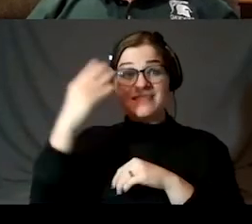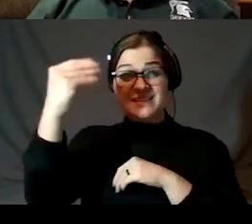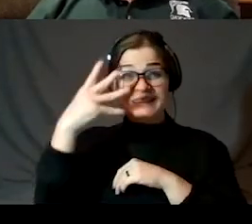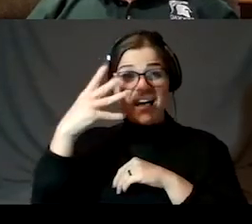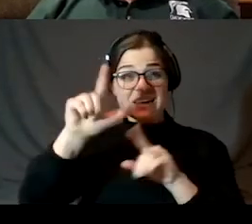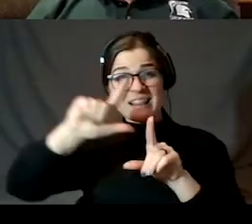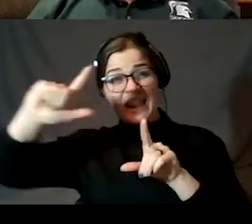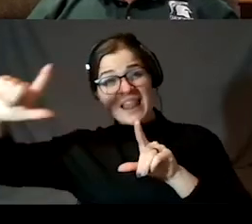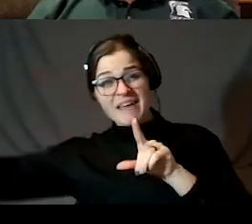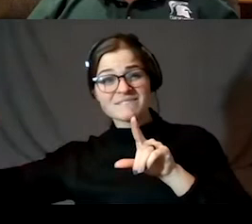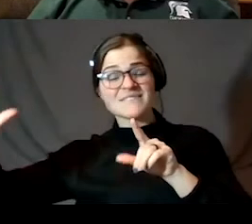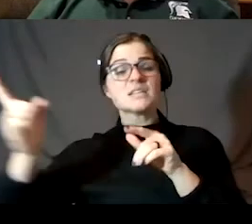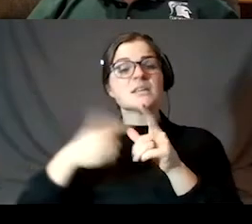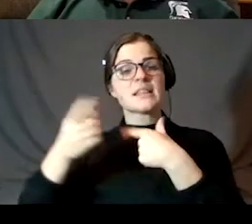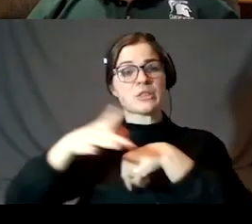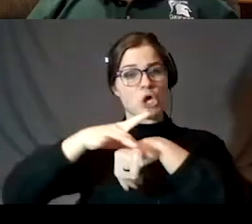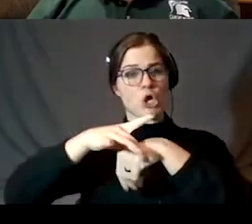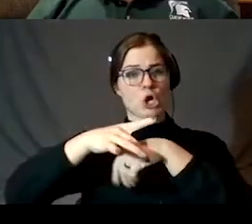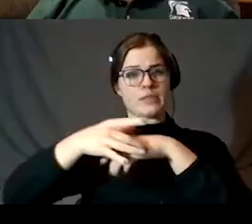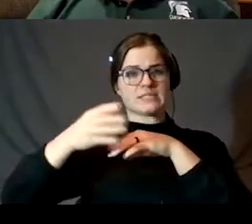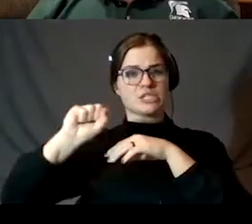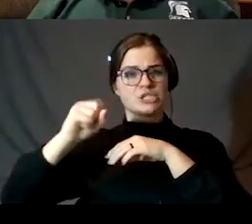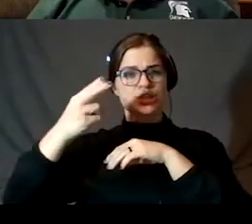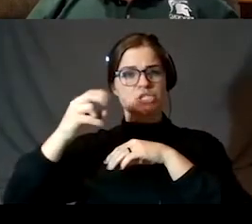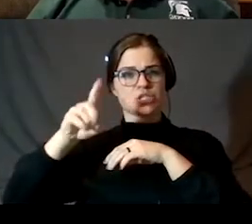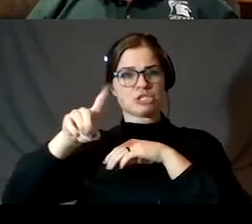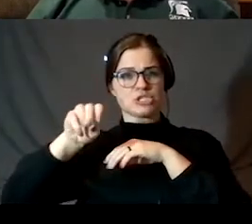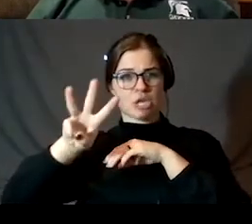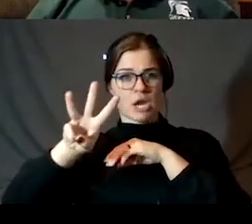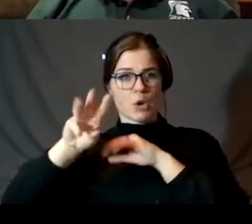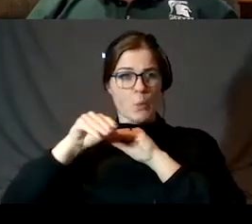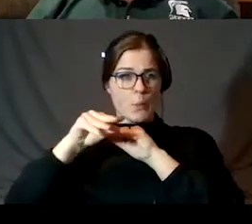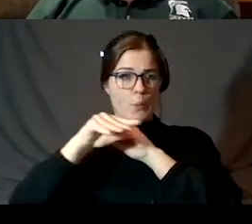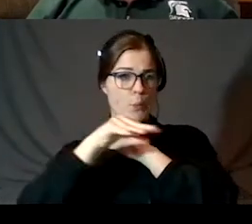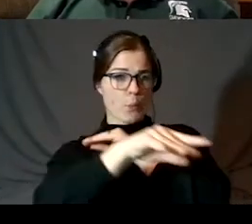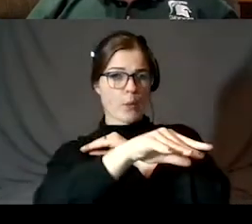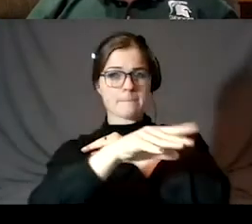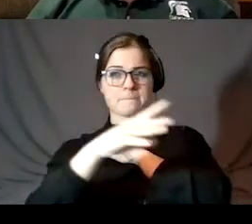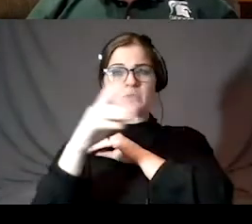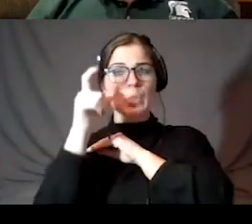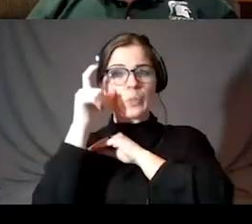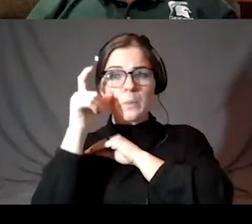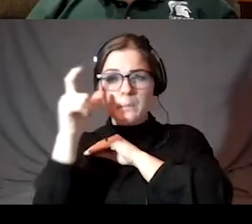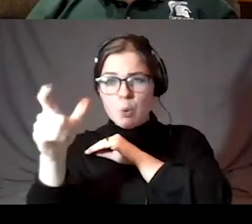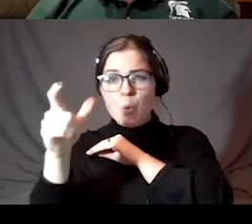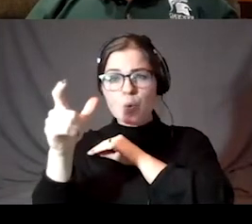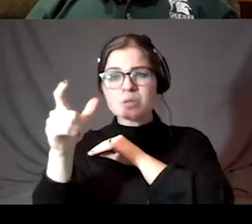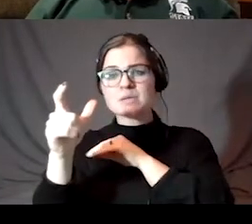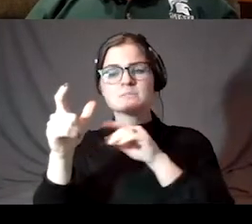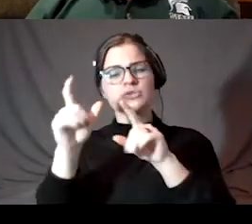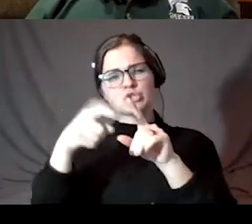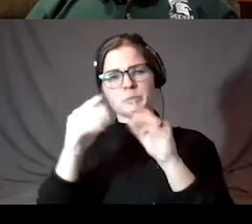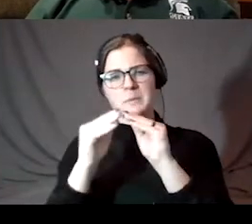and the earth has this very long shadow. And the moon over here, roughly the scale, actually to scale, the moon would be twice as far away.